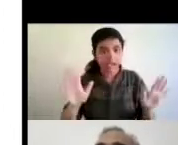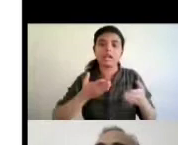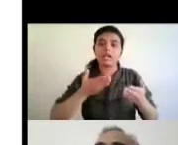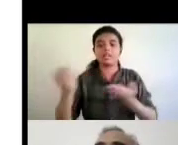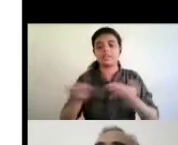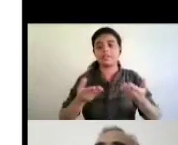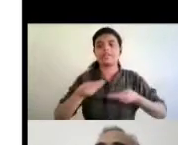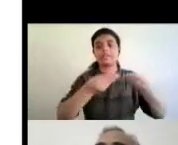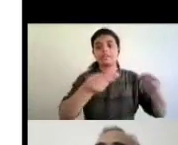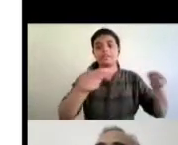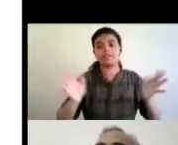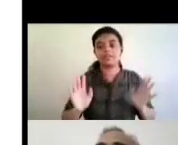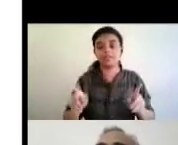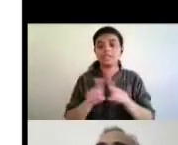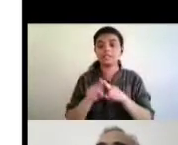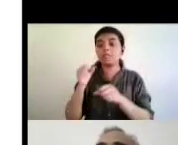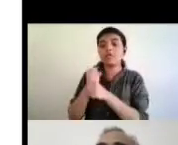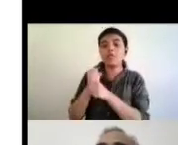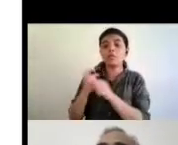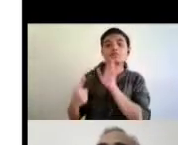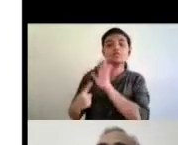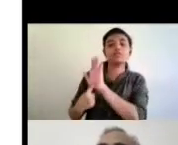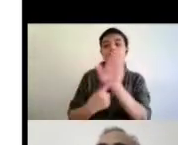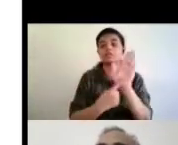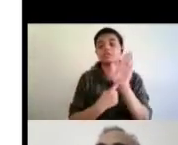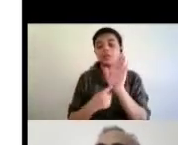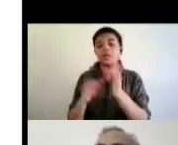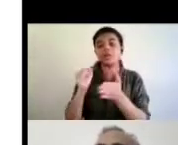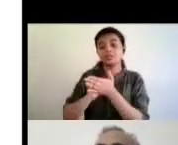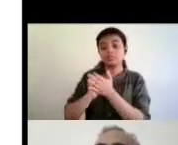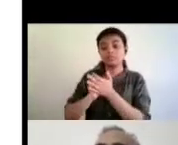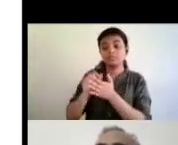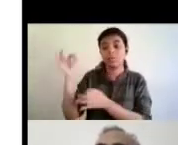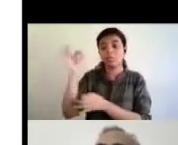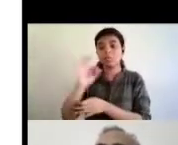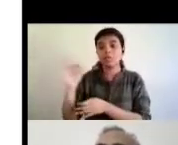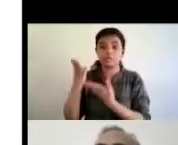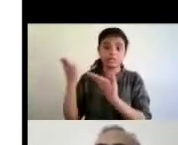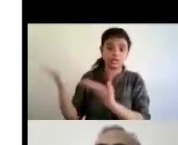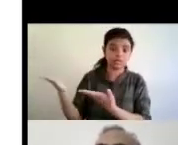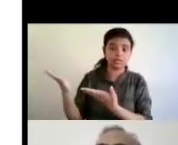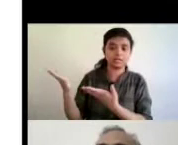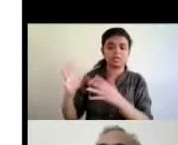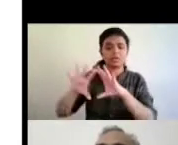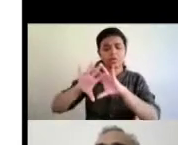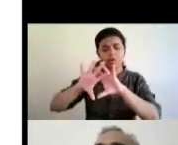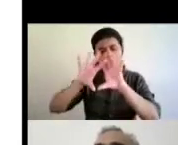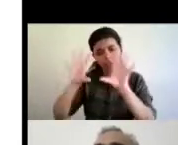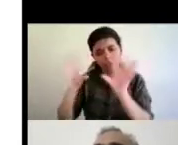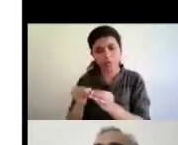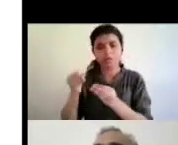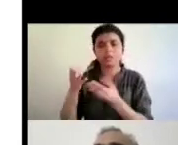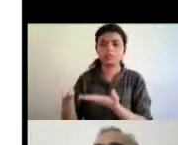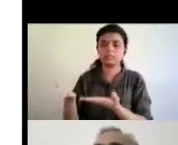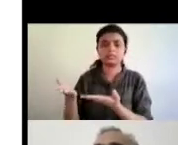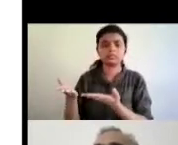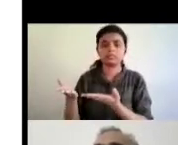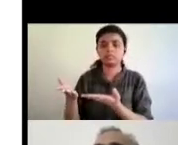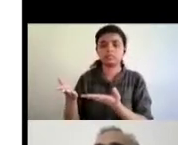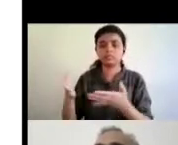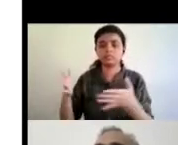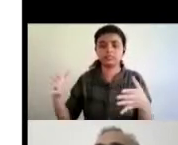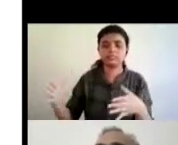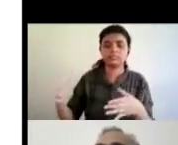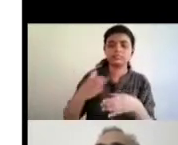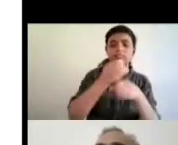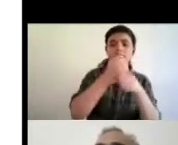even the government representative the copyright offices the whole capacity will be identified was undertaken uh